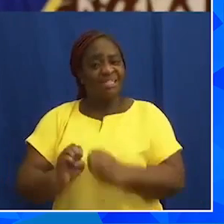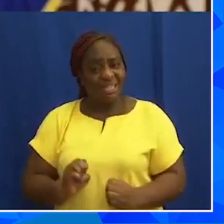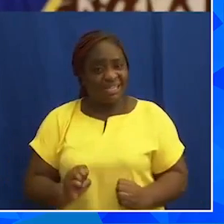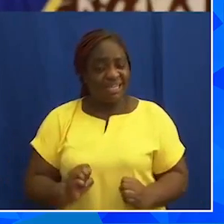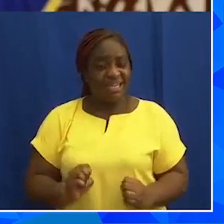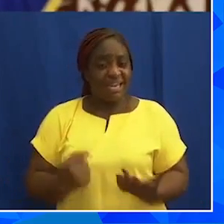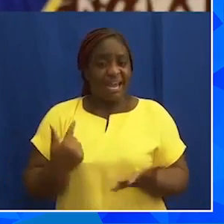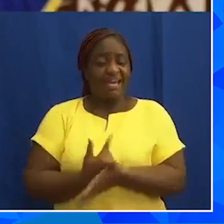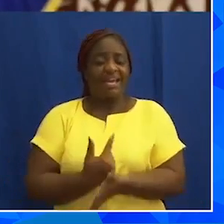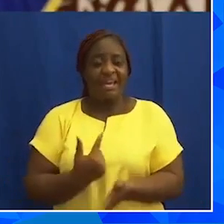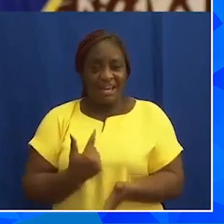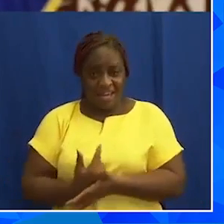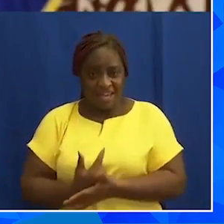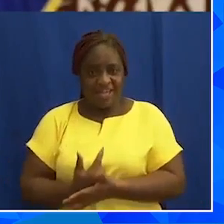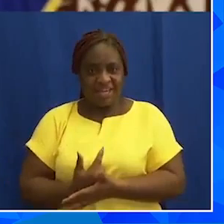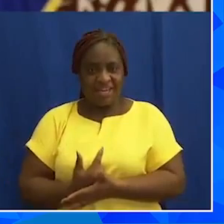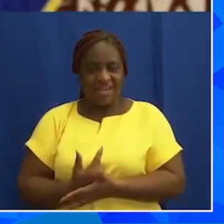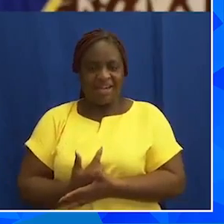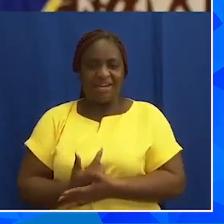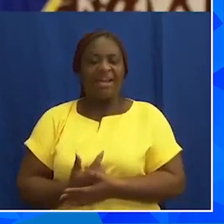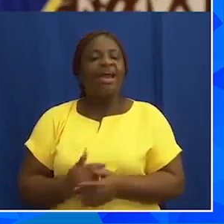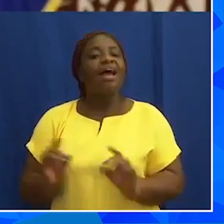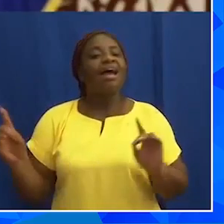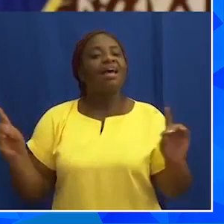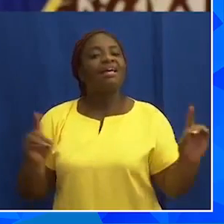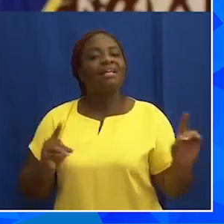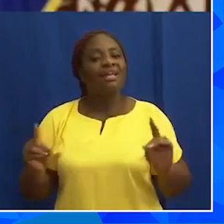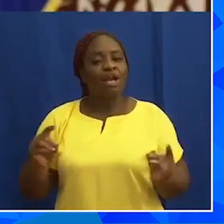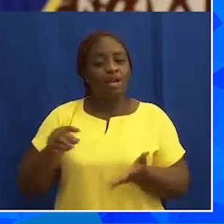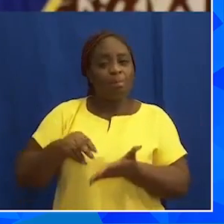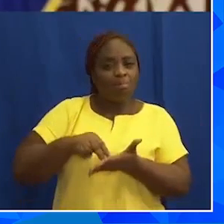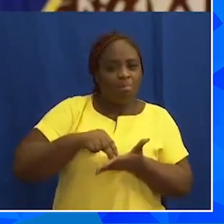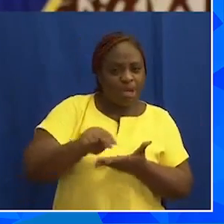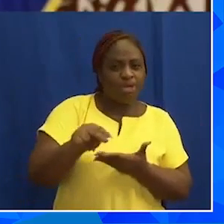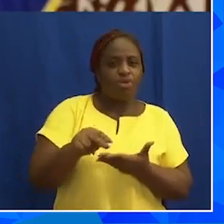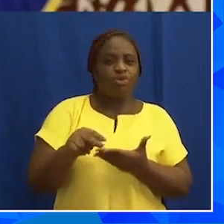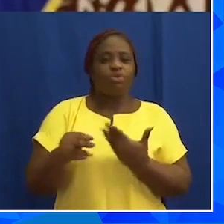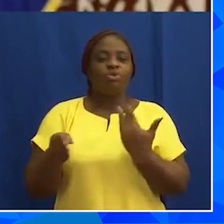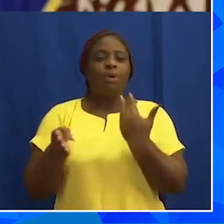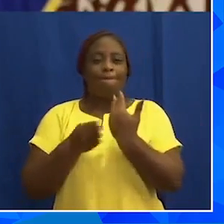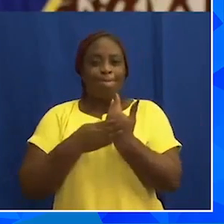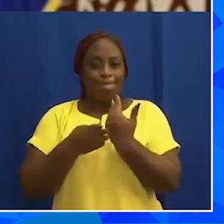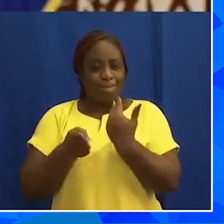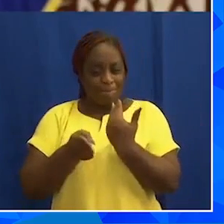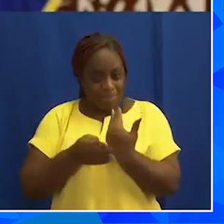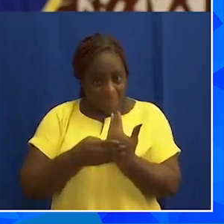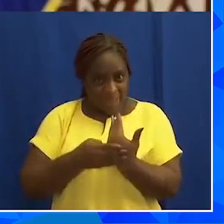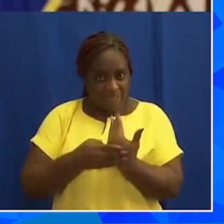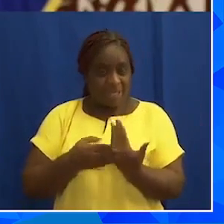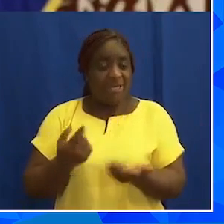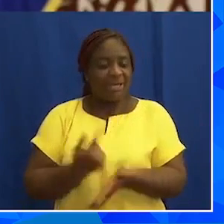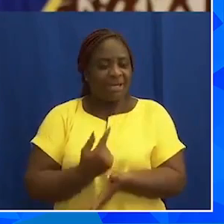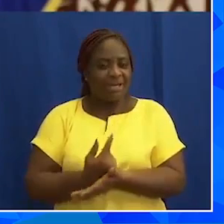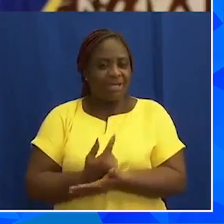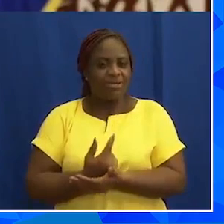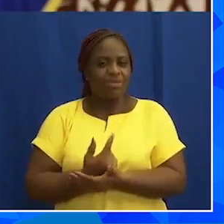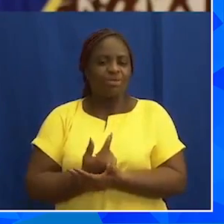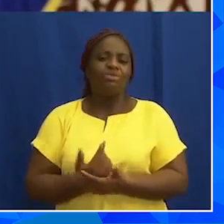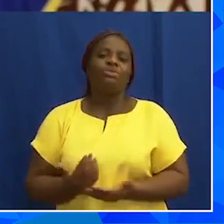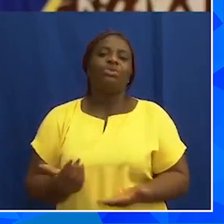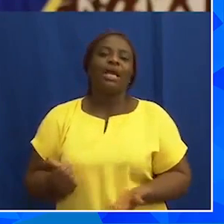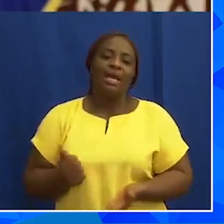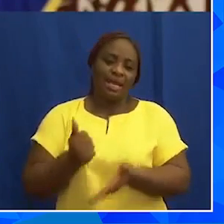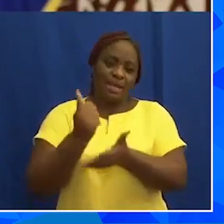in Ghana are initially paid to banks domiciled in Ghana to help boost the domestic